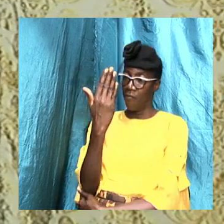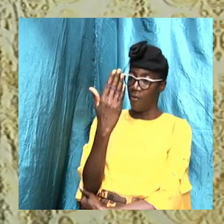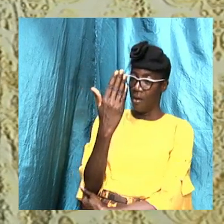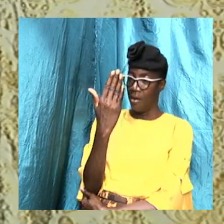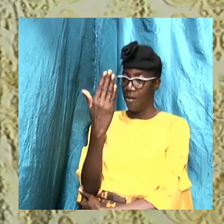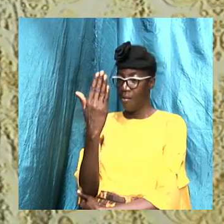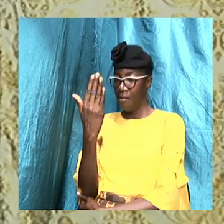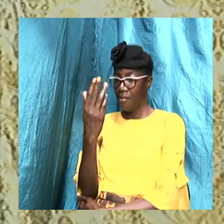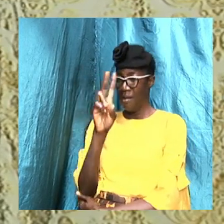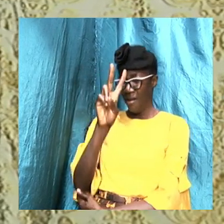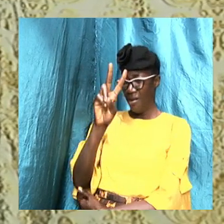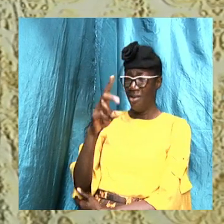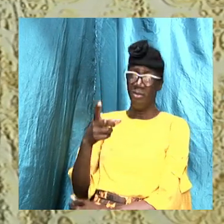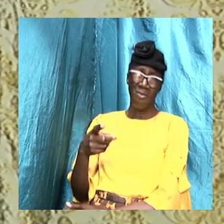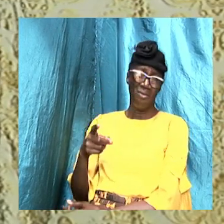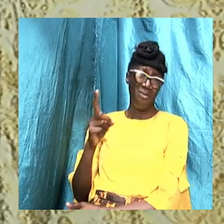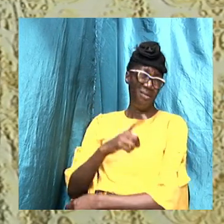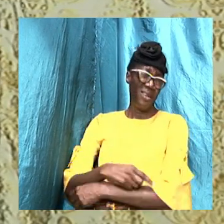two days ago.